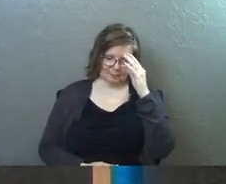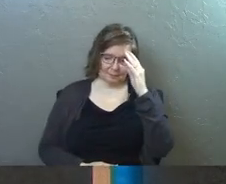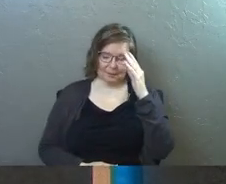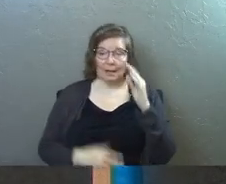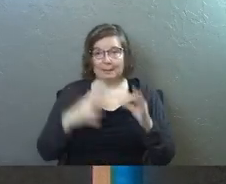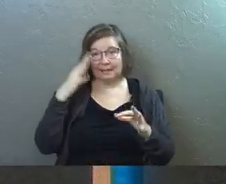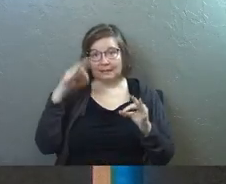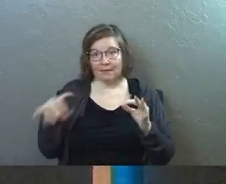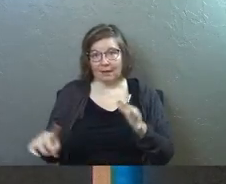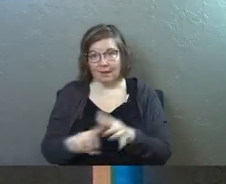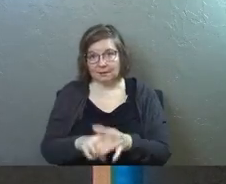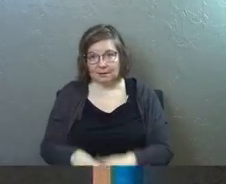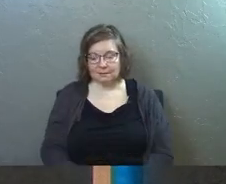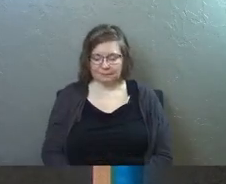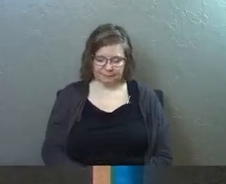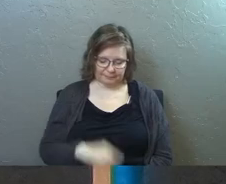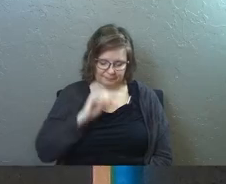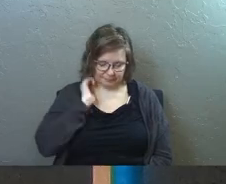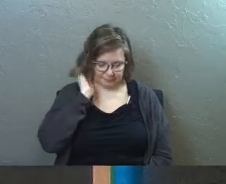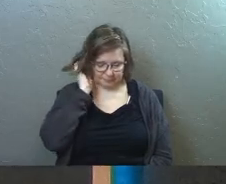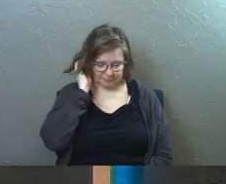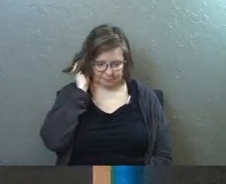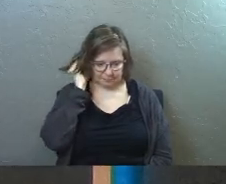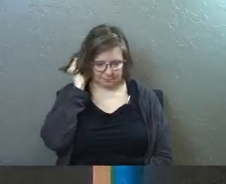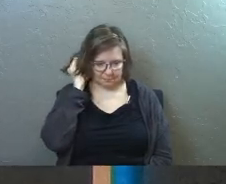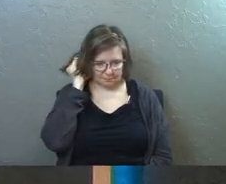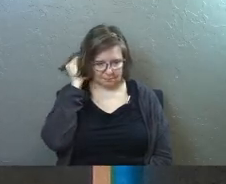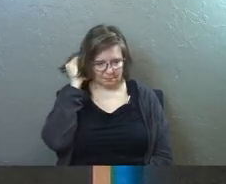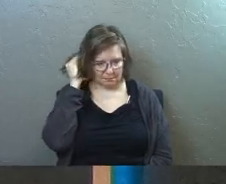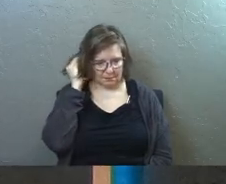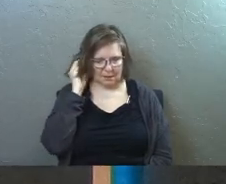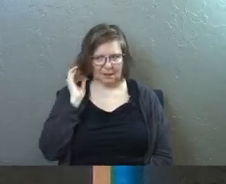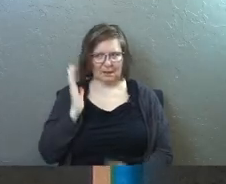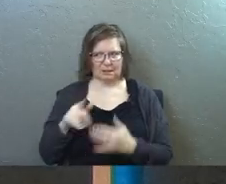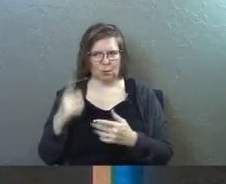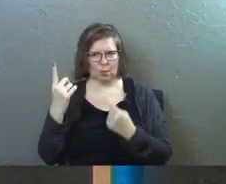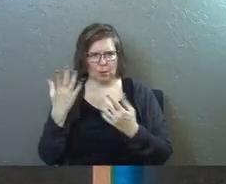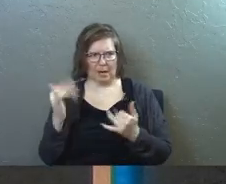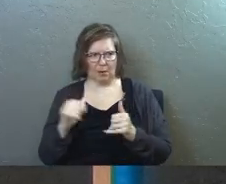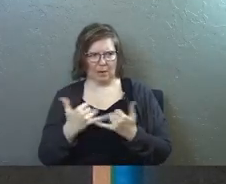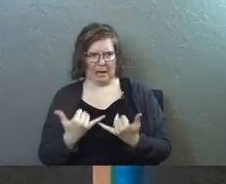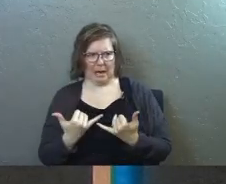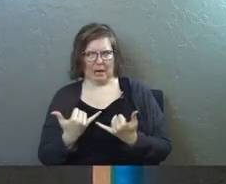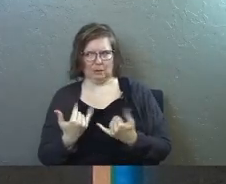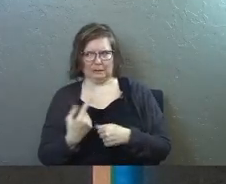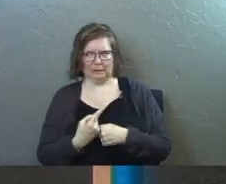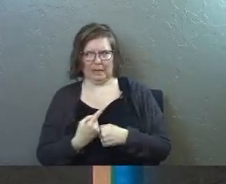It definitely comes because some of you are wondering, well, then how did we get here?